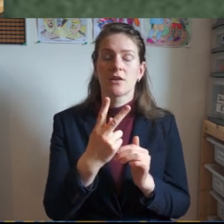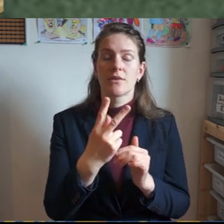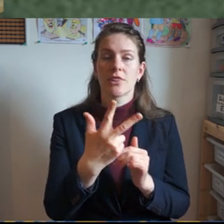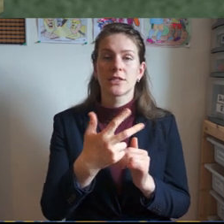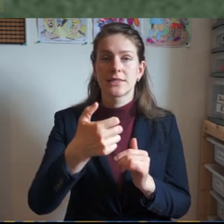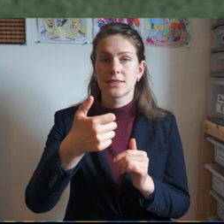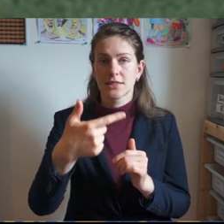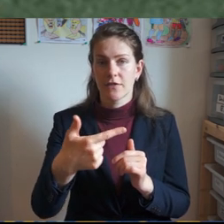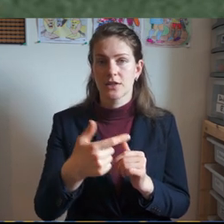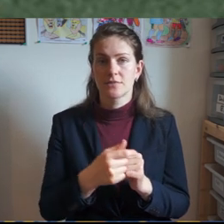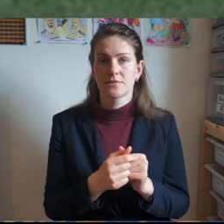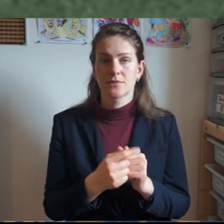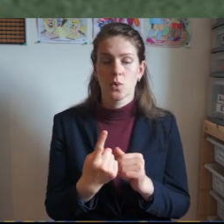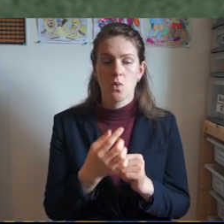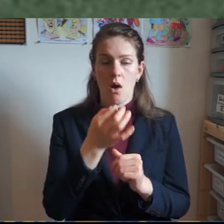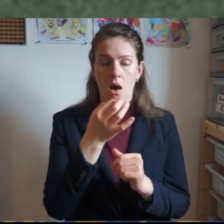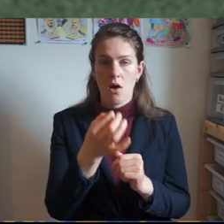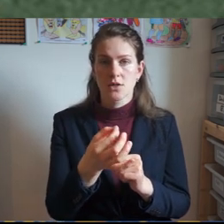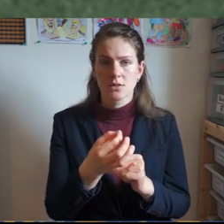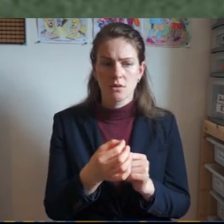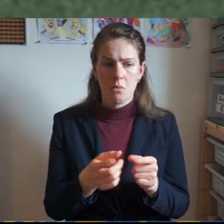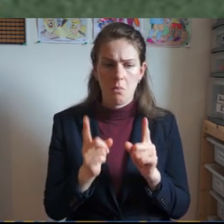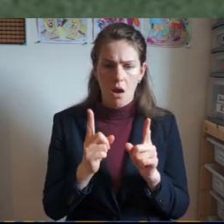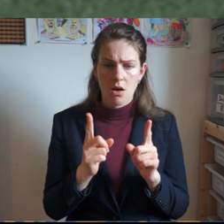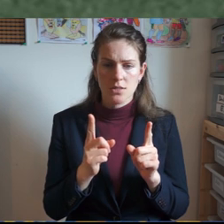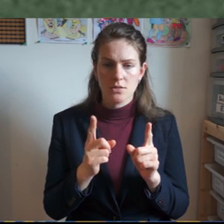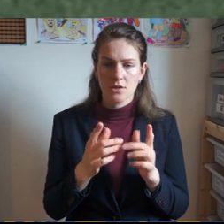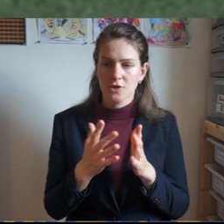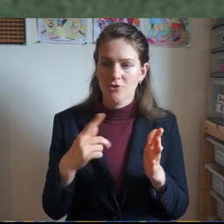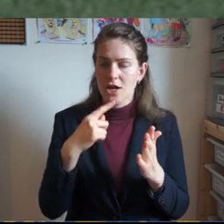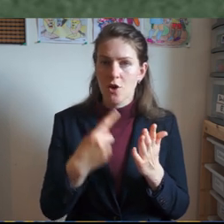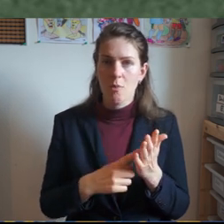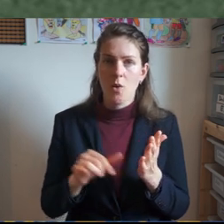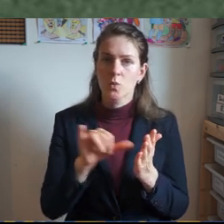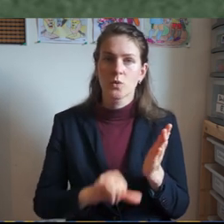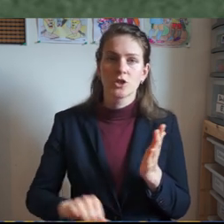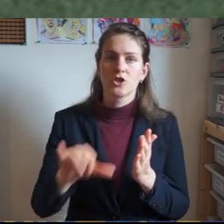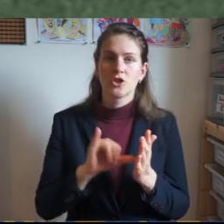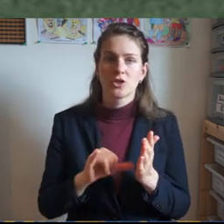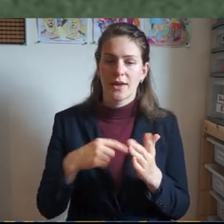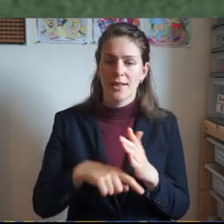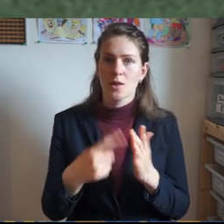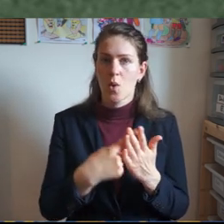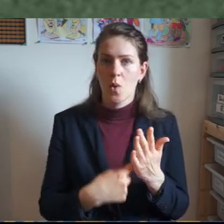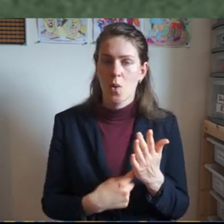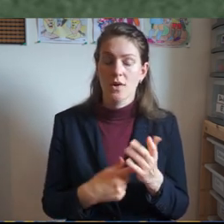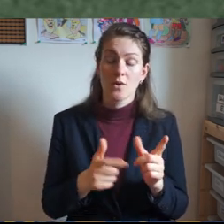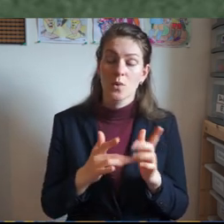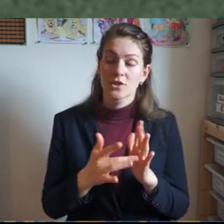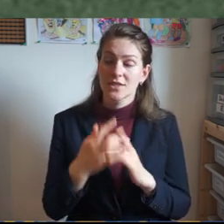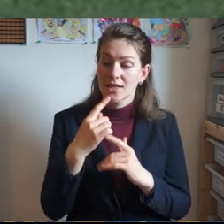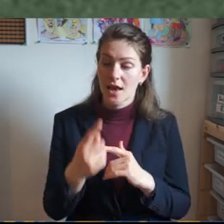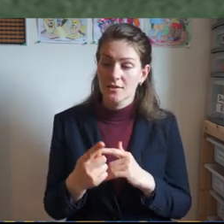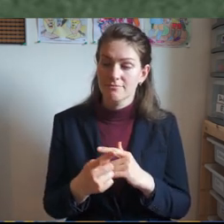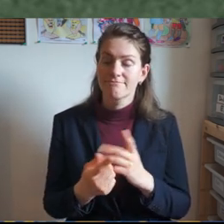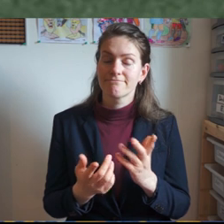master which is a great commandment in the law and the Lord Jesus said unto him thou shalt love the